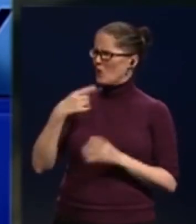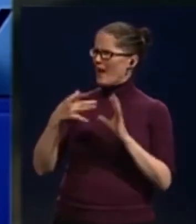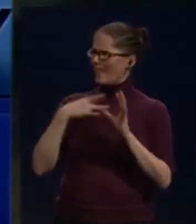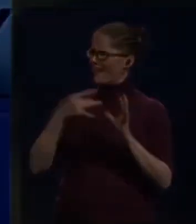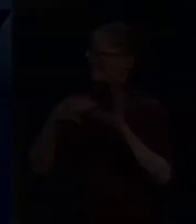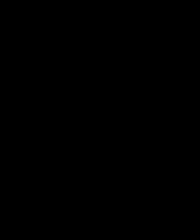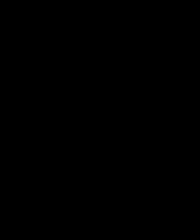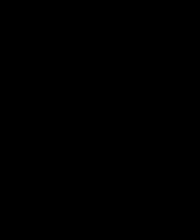definitely.